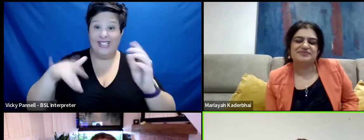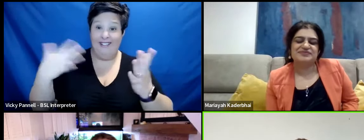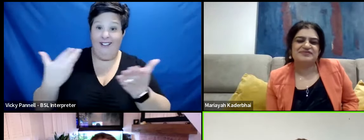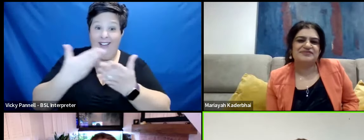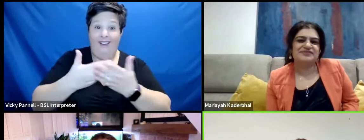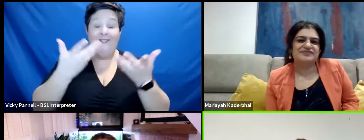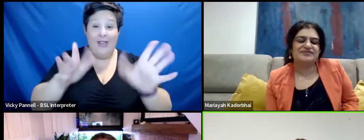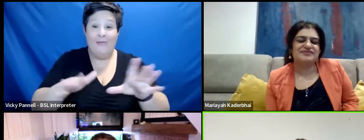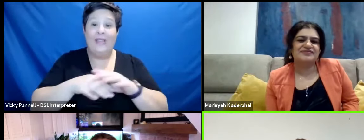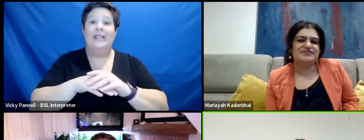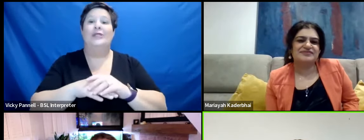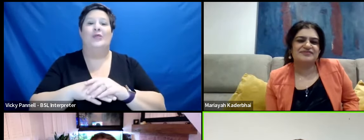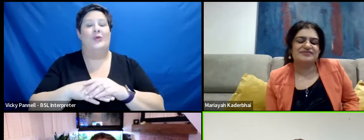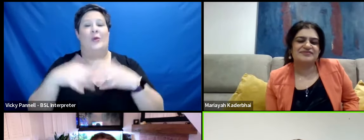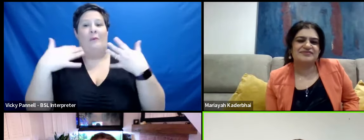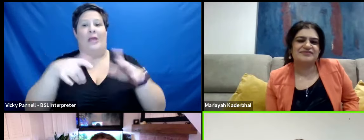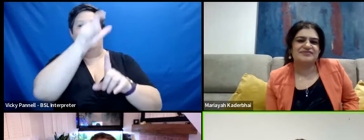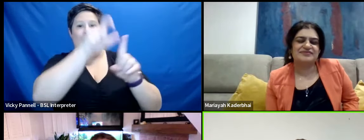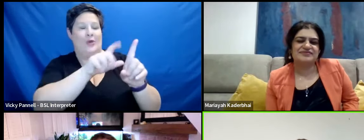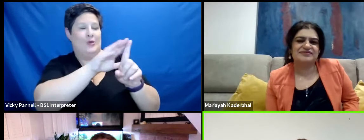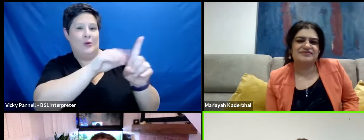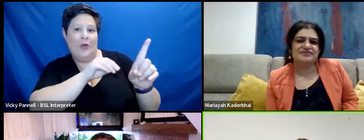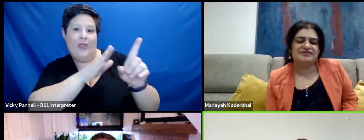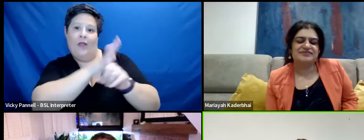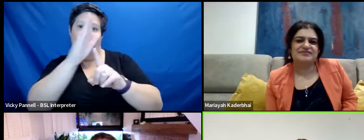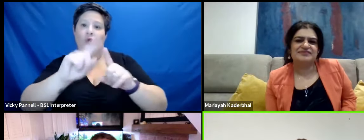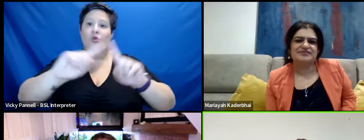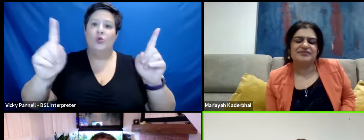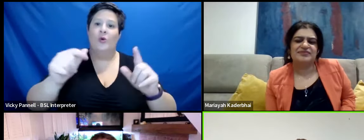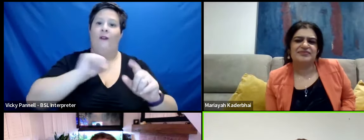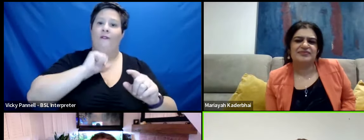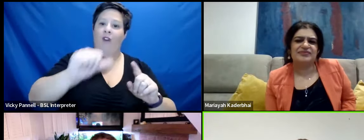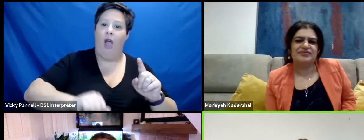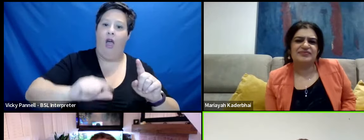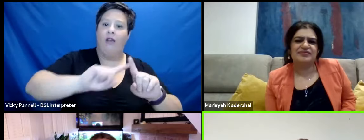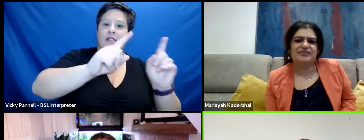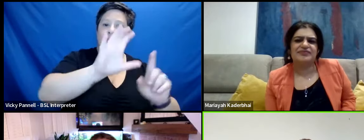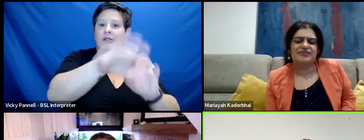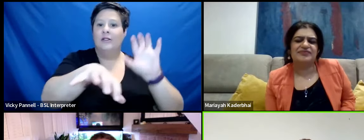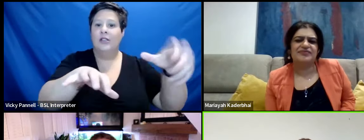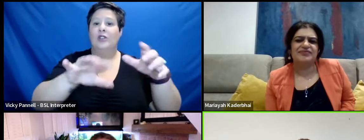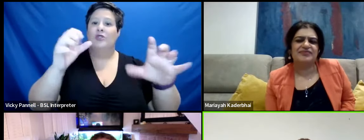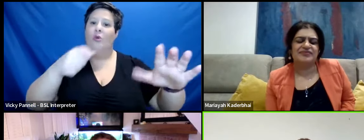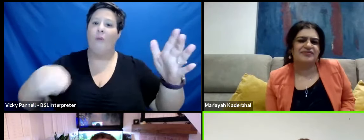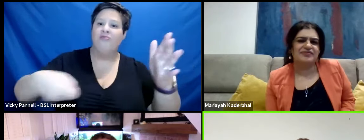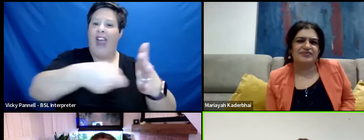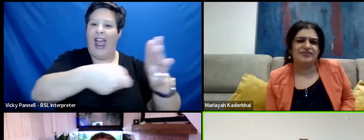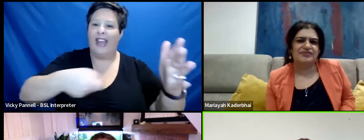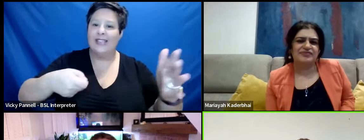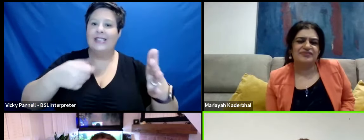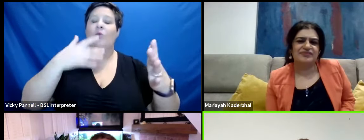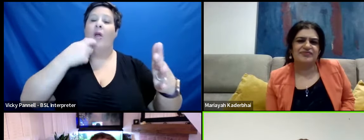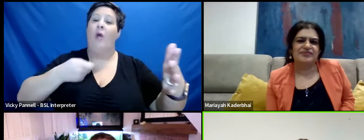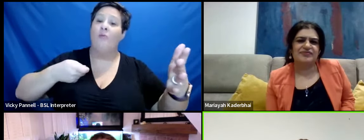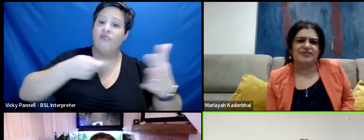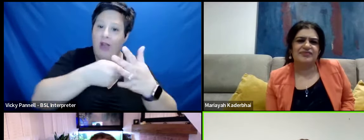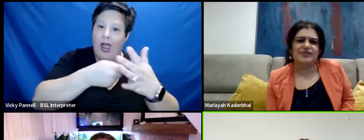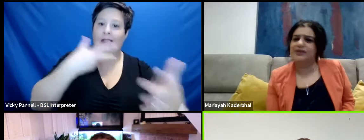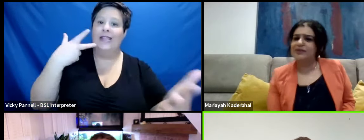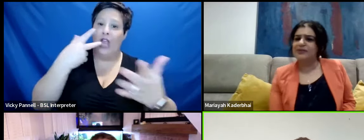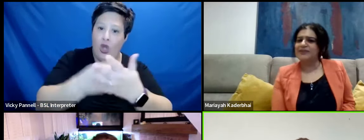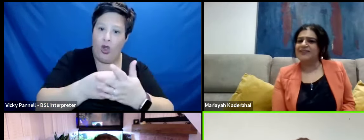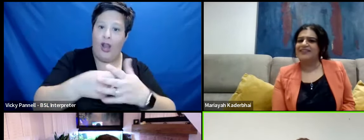that was an amazing person to be with. And I went off to two different ranches to two branding events where you brand, inoculate and castrate the cattle.